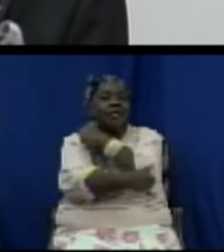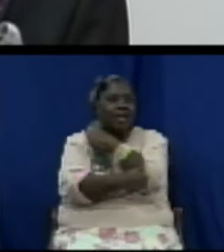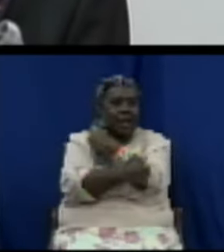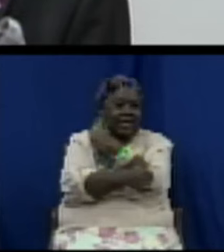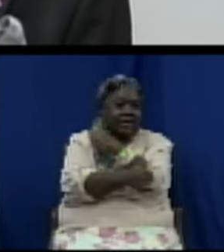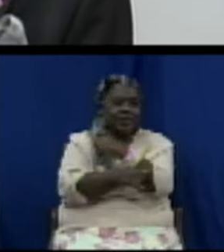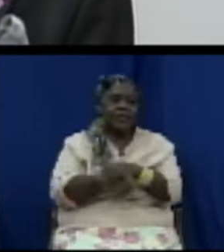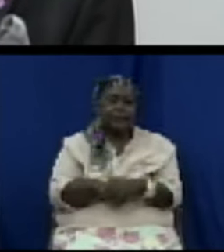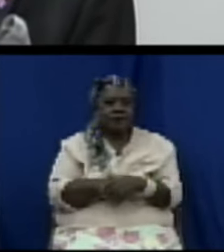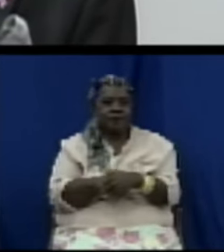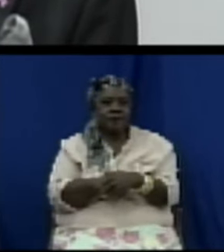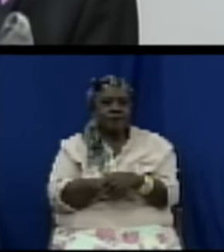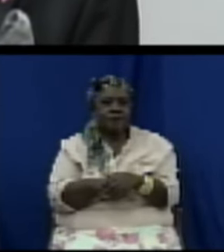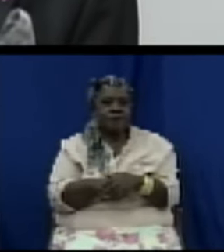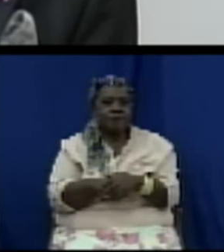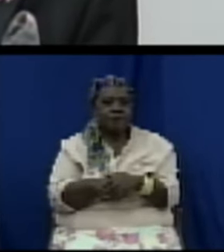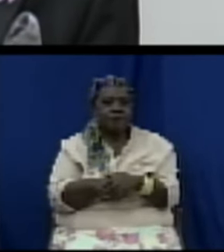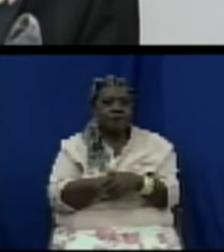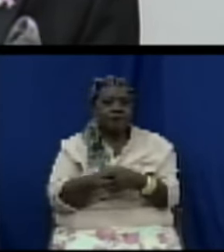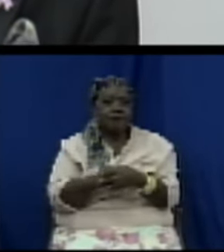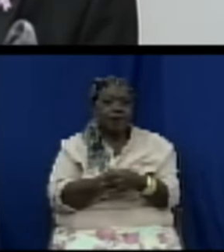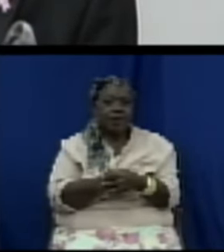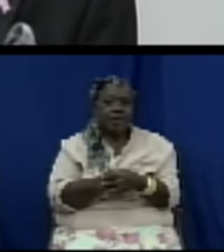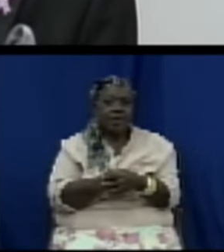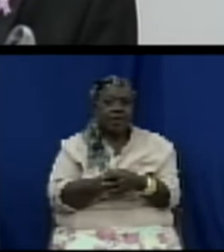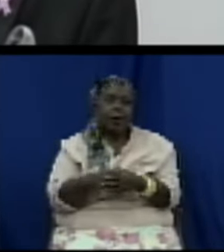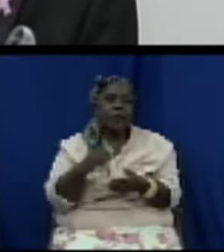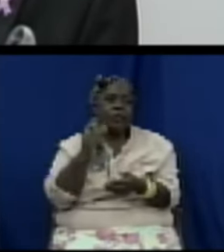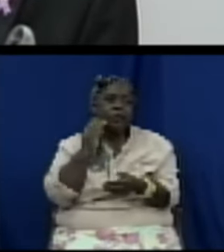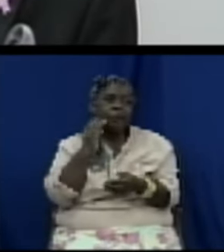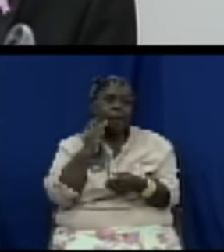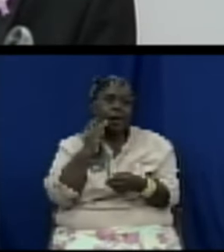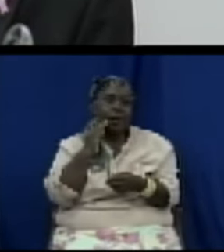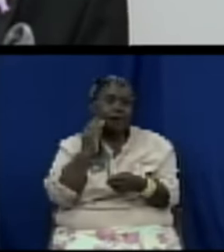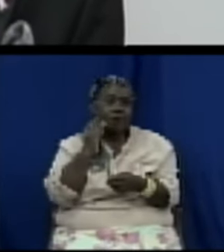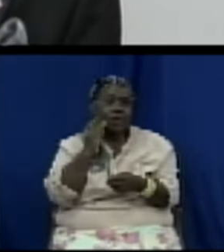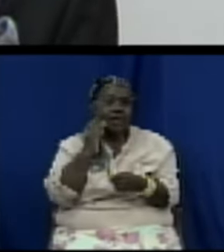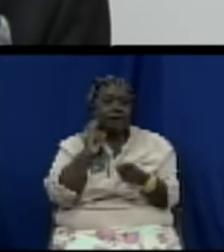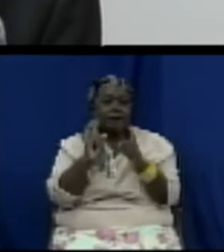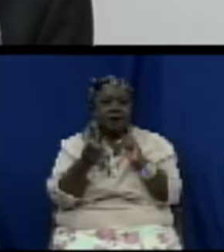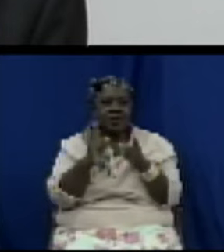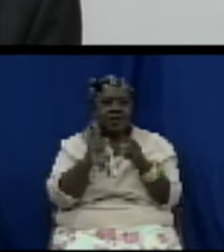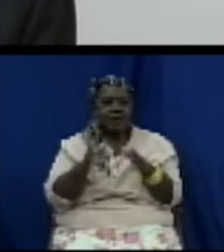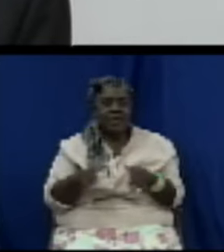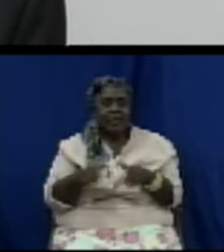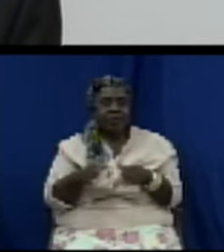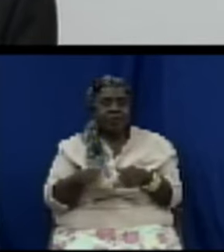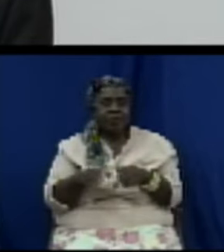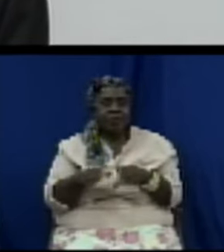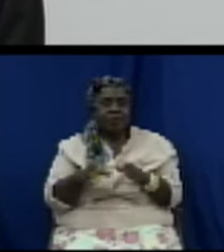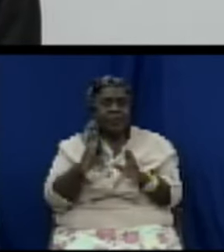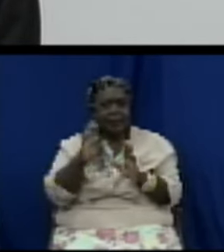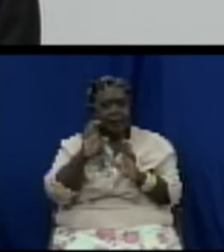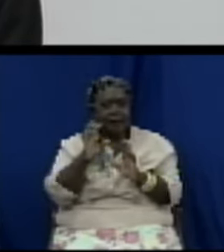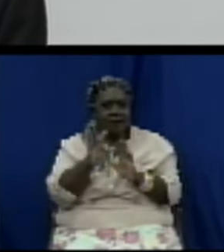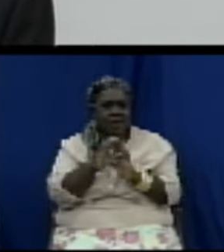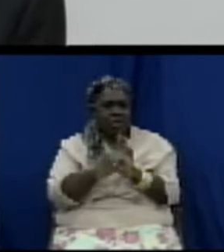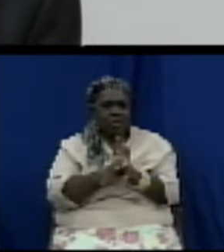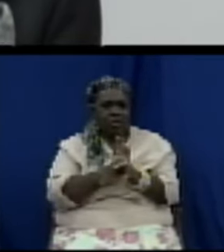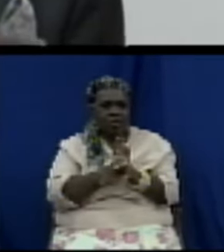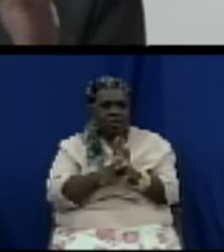region and so Madam Speaker the CARICOM Secretariat has therefore provided